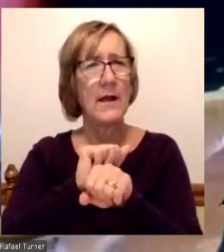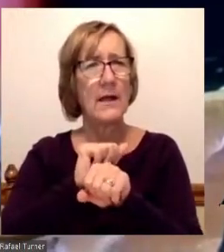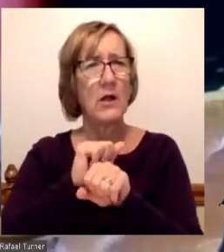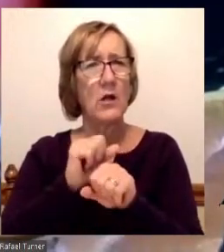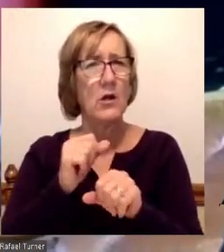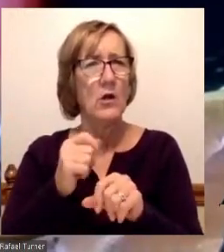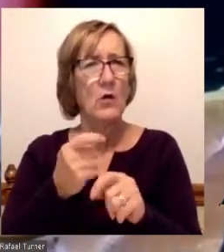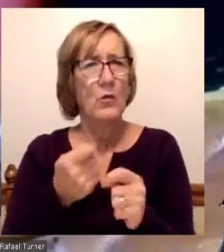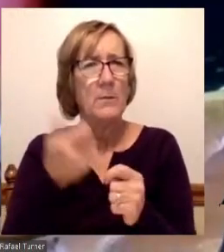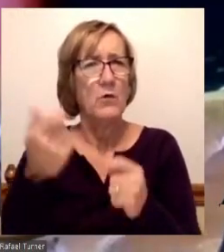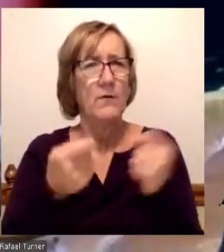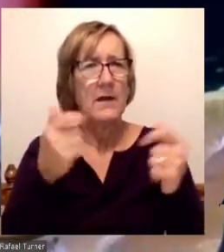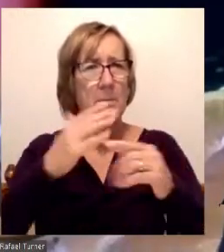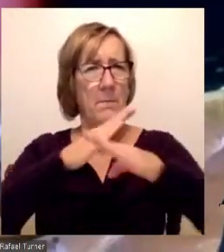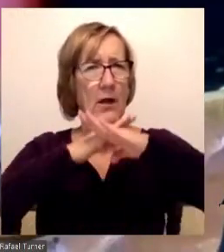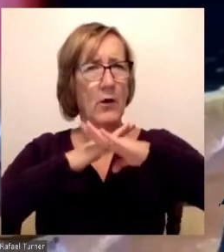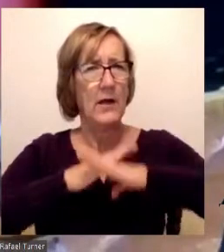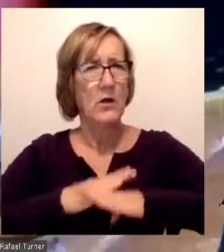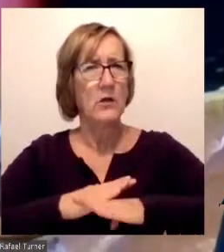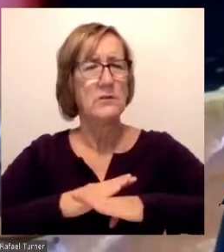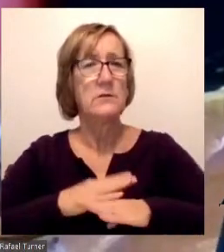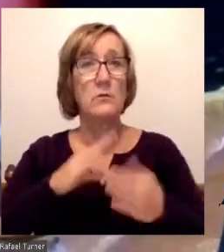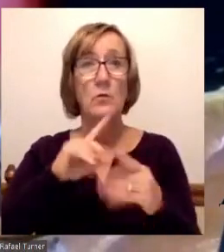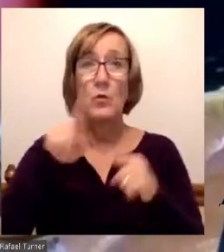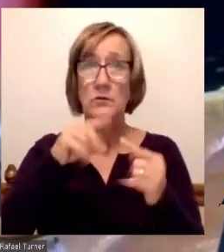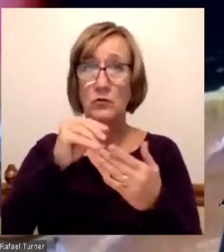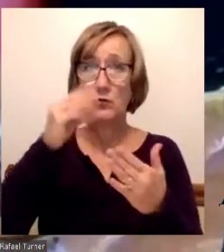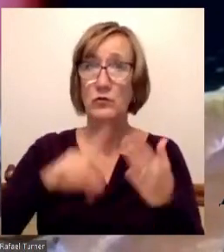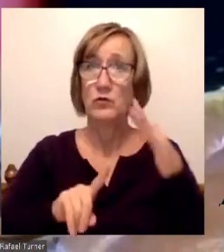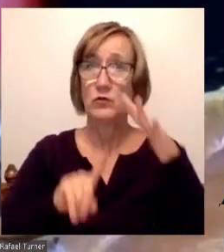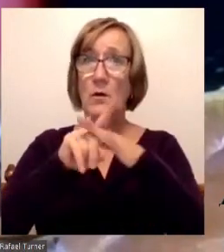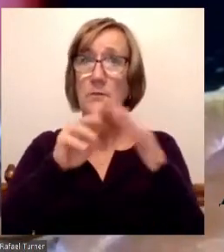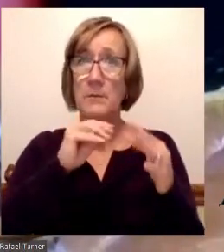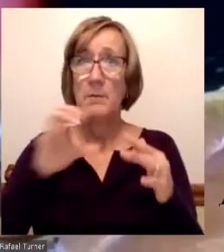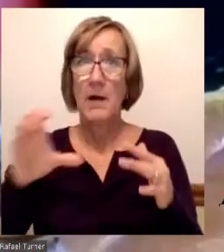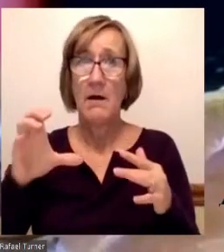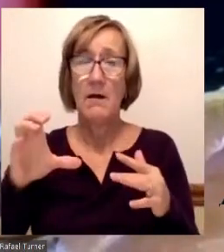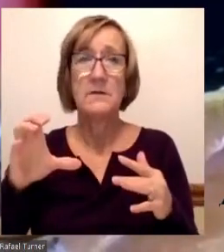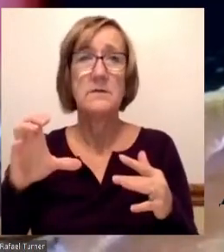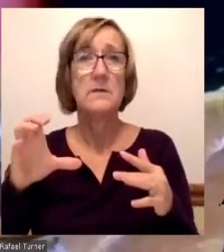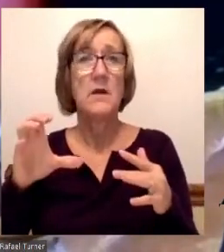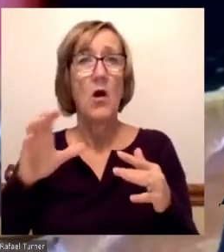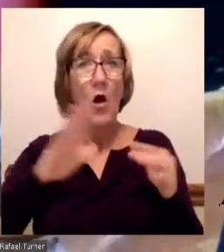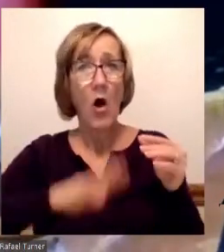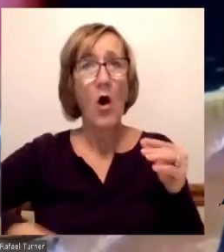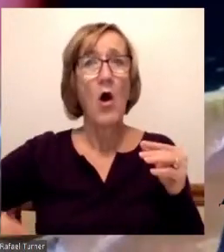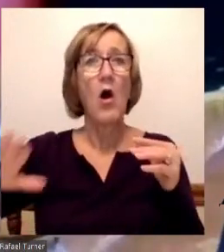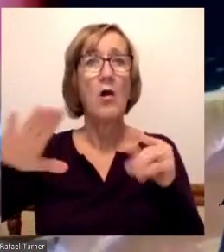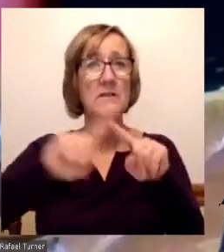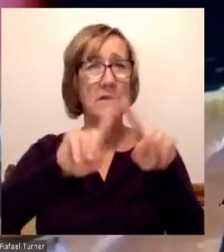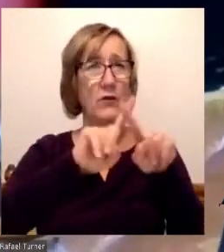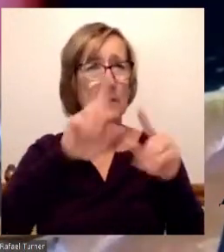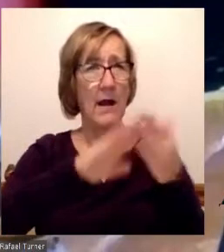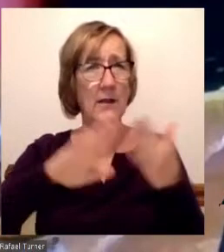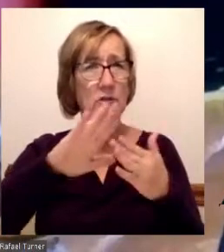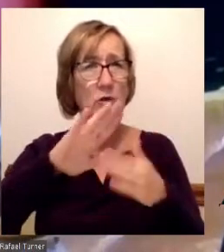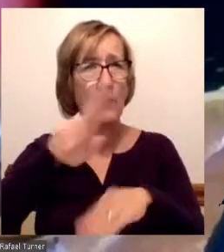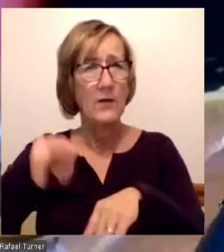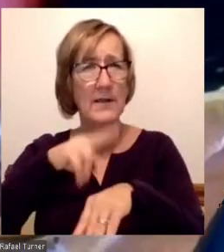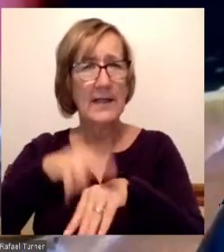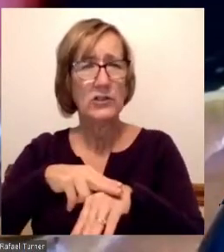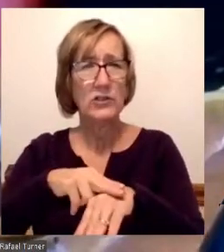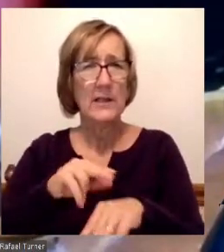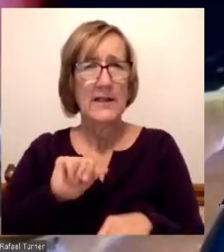Many students show up at Mott Community College and Community College all across the nation with great insecurities.